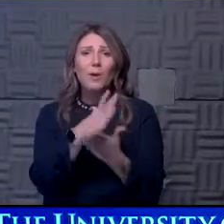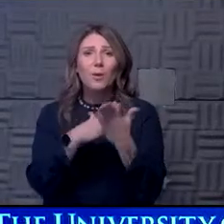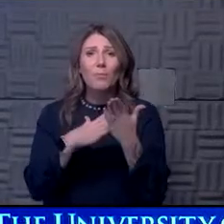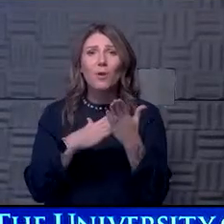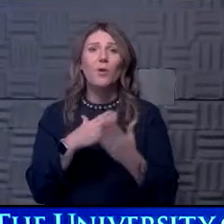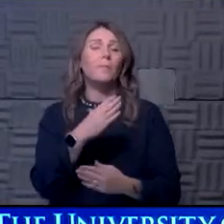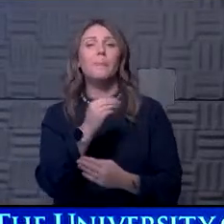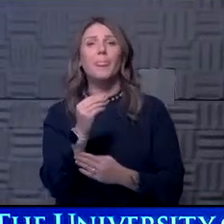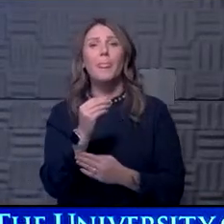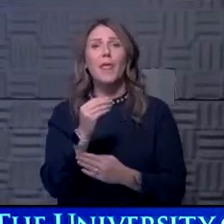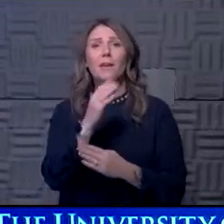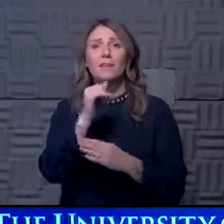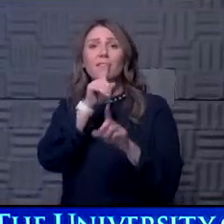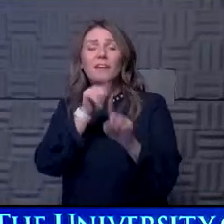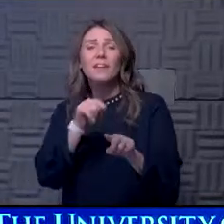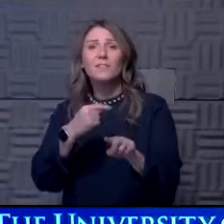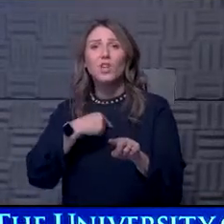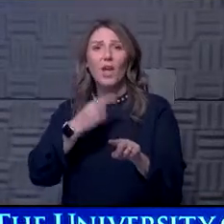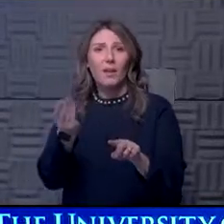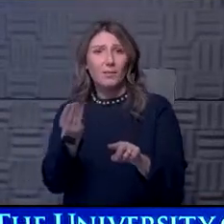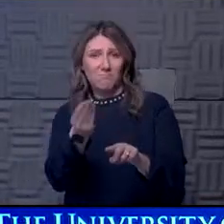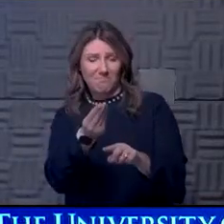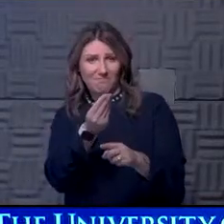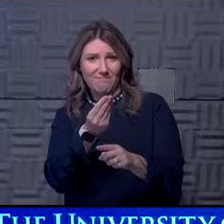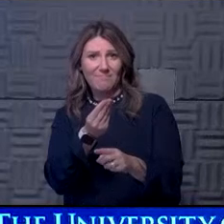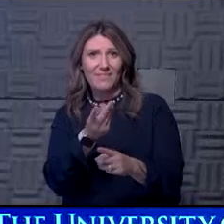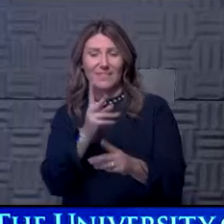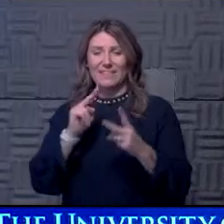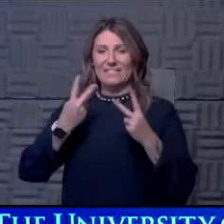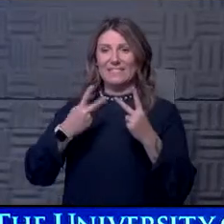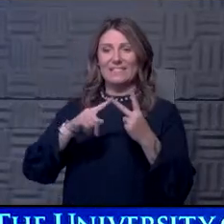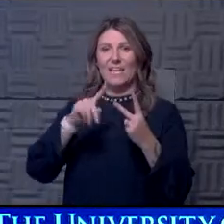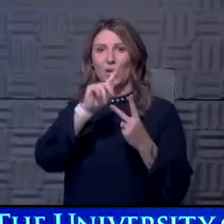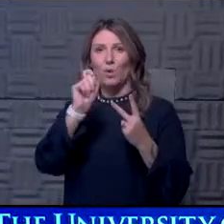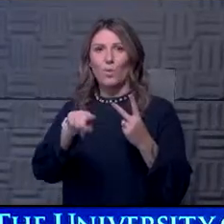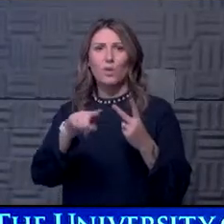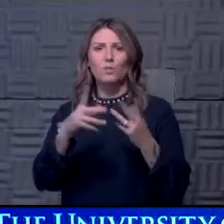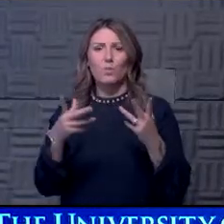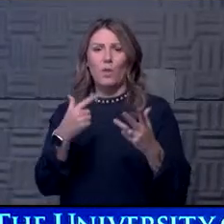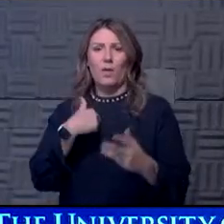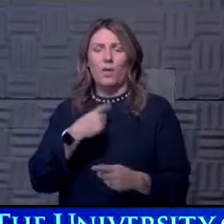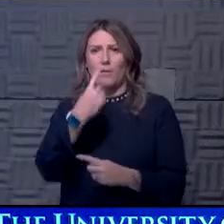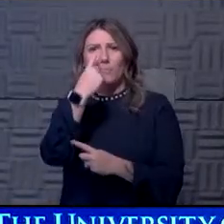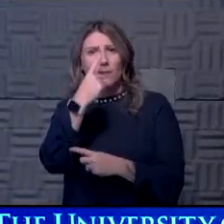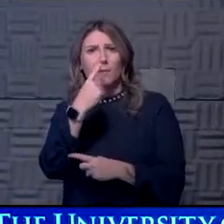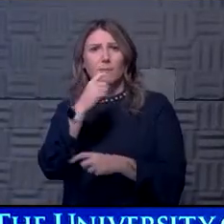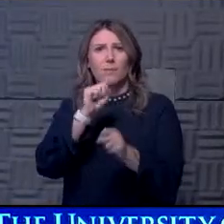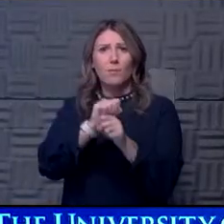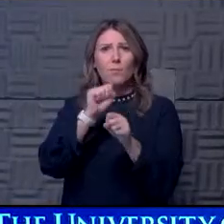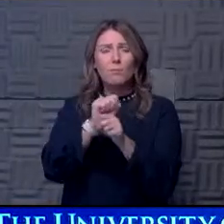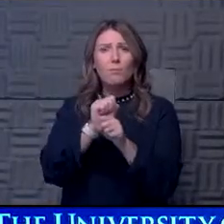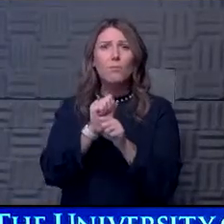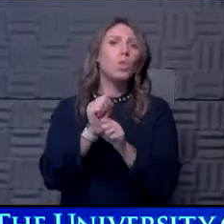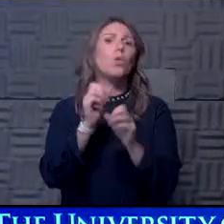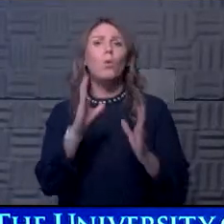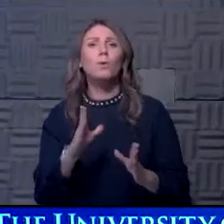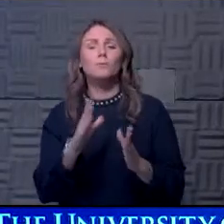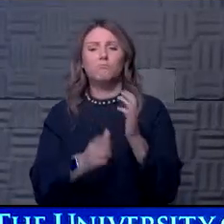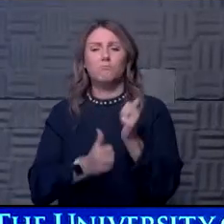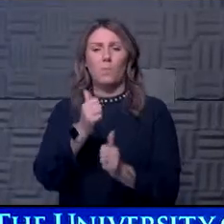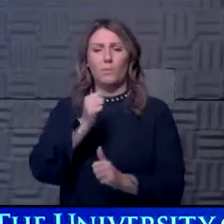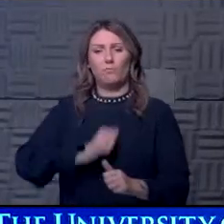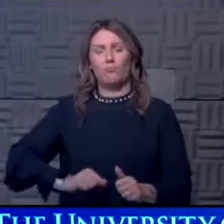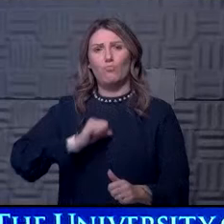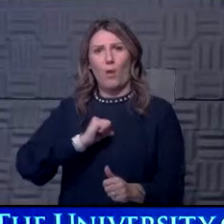Uh, I think the, uh, answer that I gave to, to answer the second question about what do I think our employees would be most proud of?